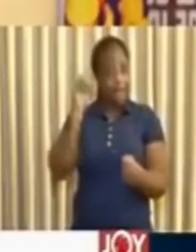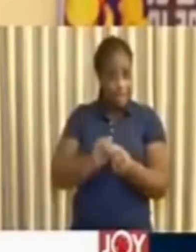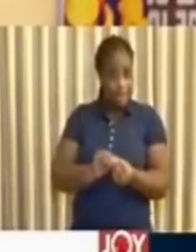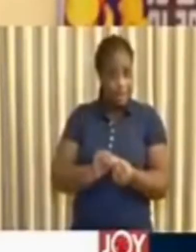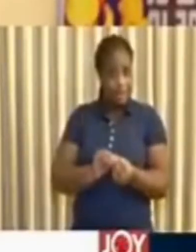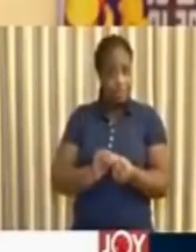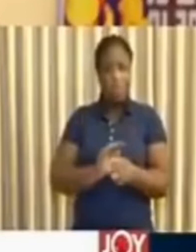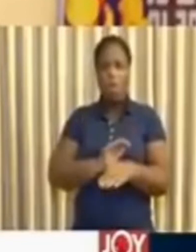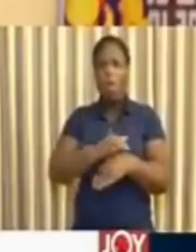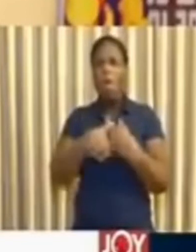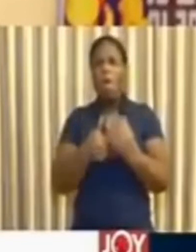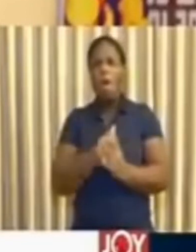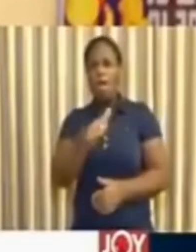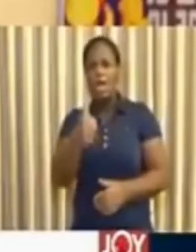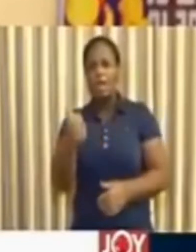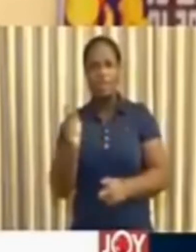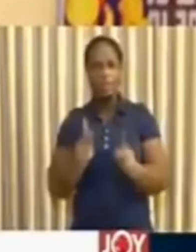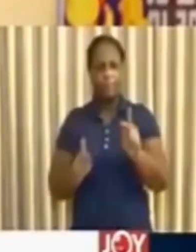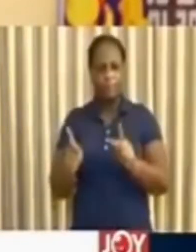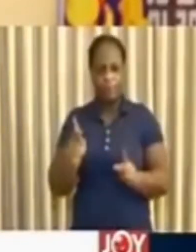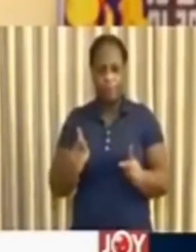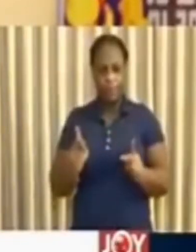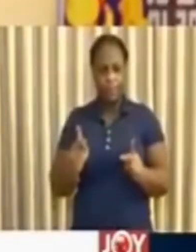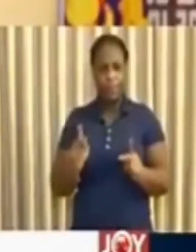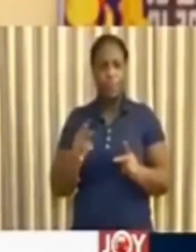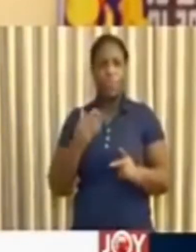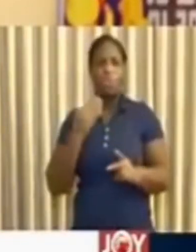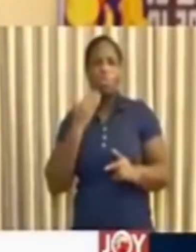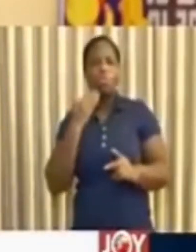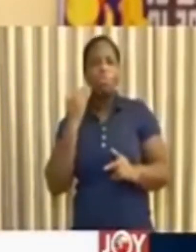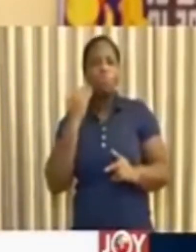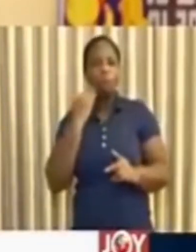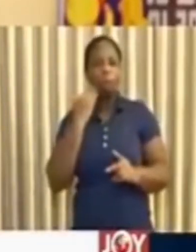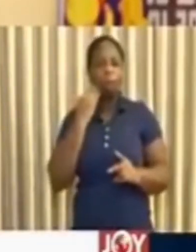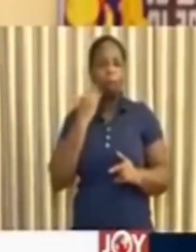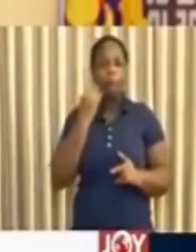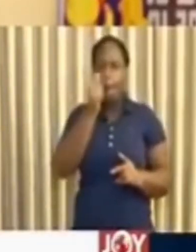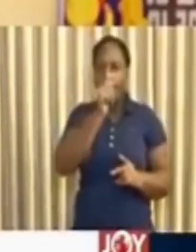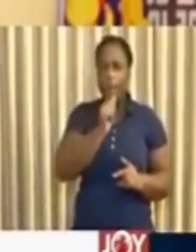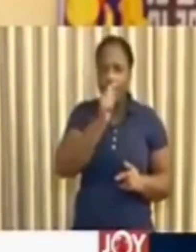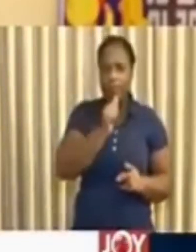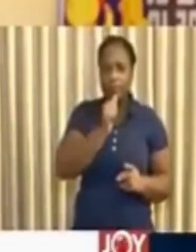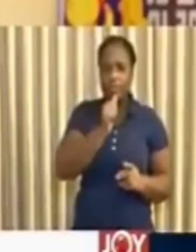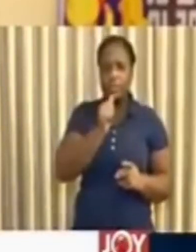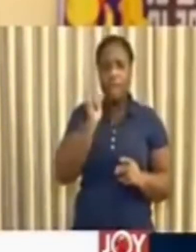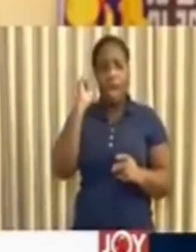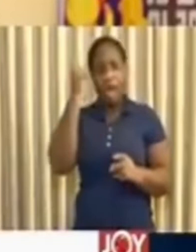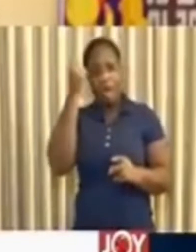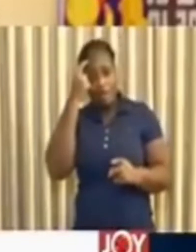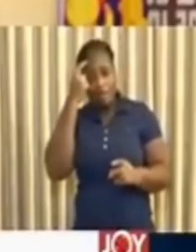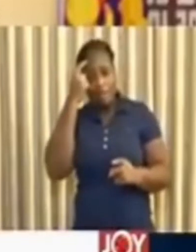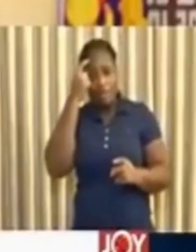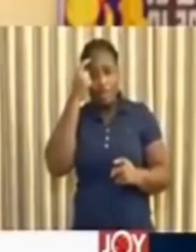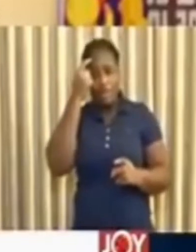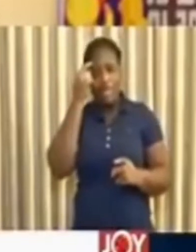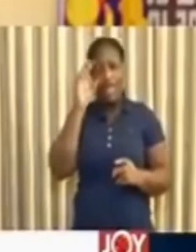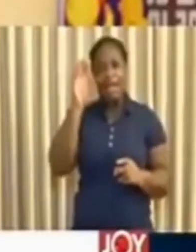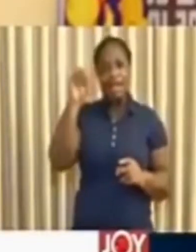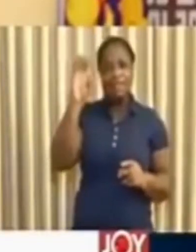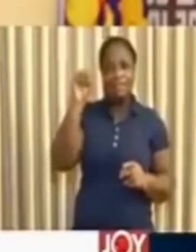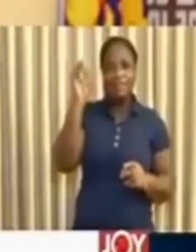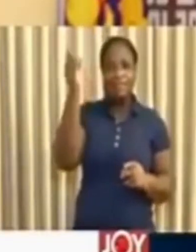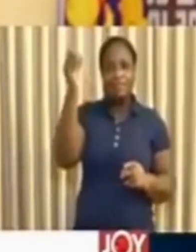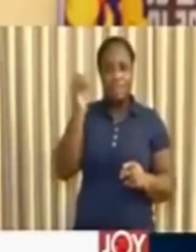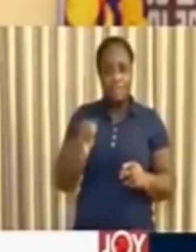for all other consumers, residential and commercial, government will absorb 50%